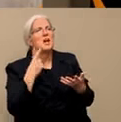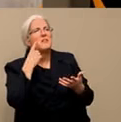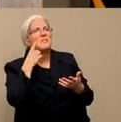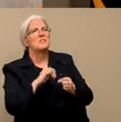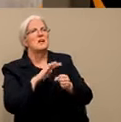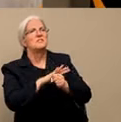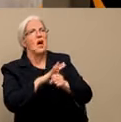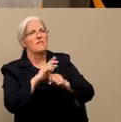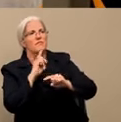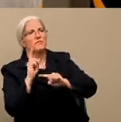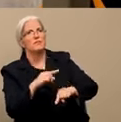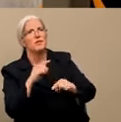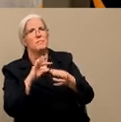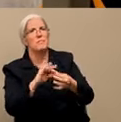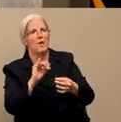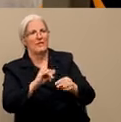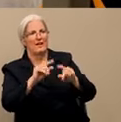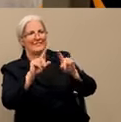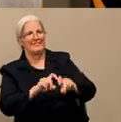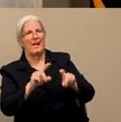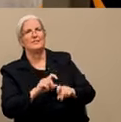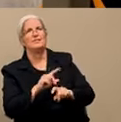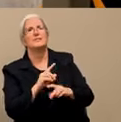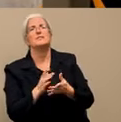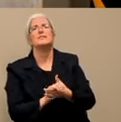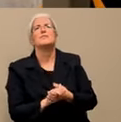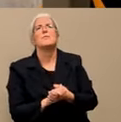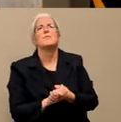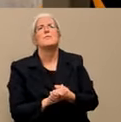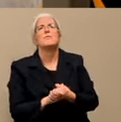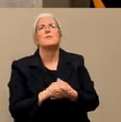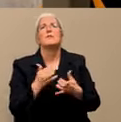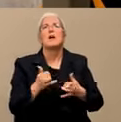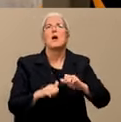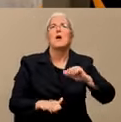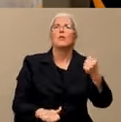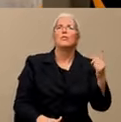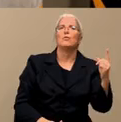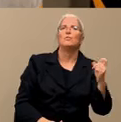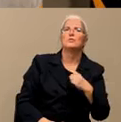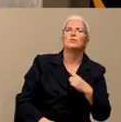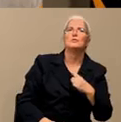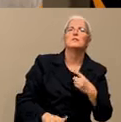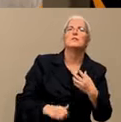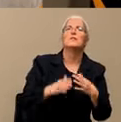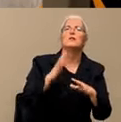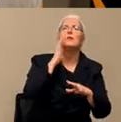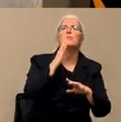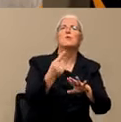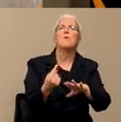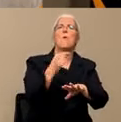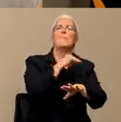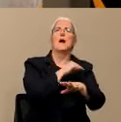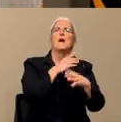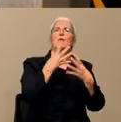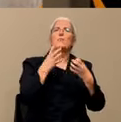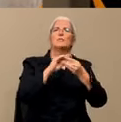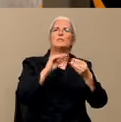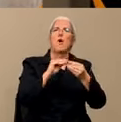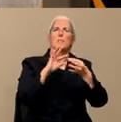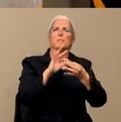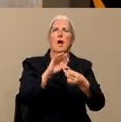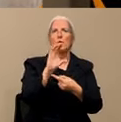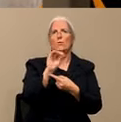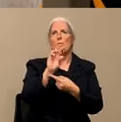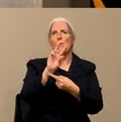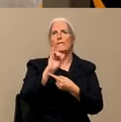Great. Thank you. Let's step back just a little bit to talk about the COVID-19 virus itself. And